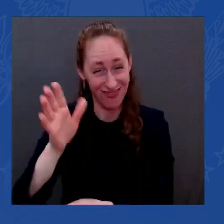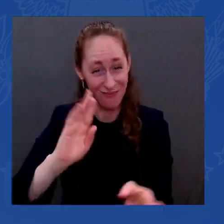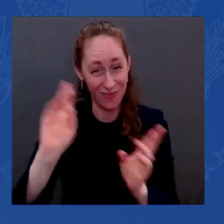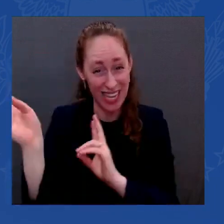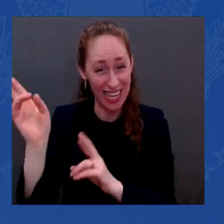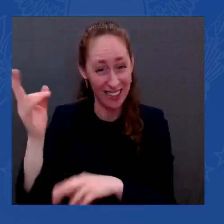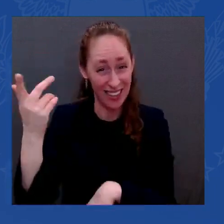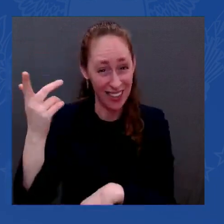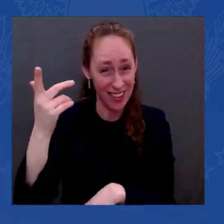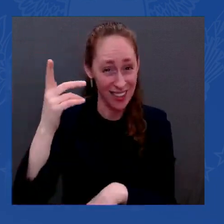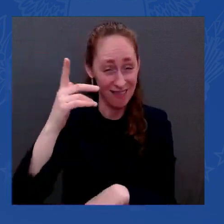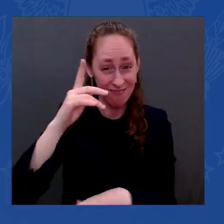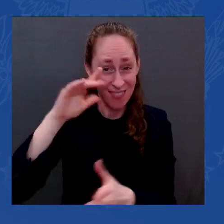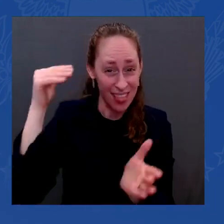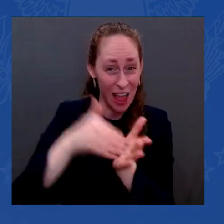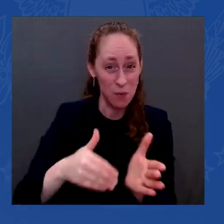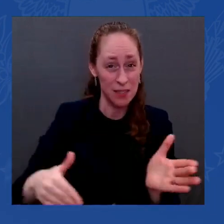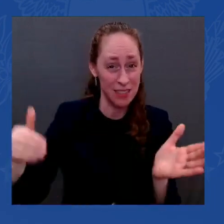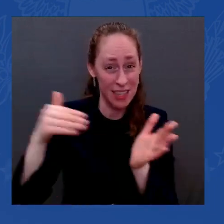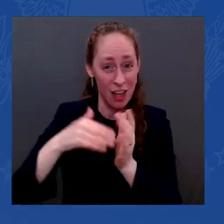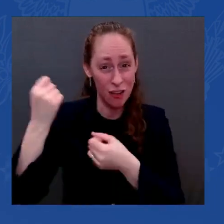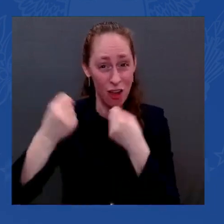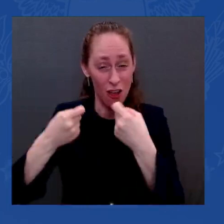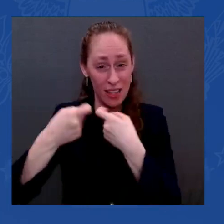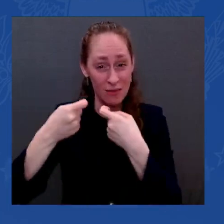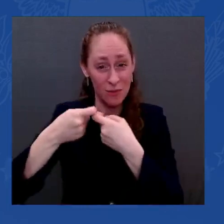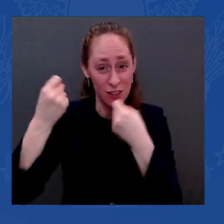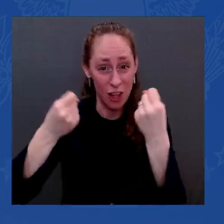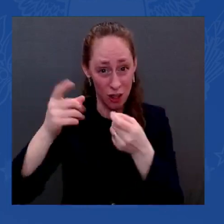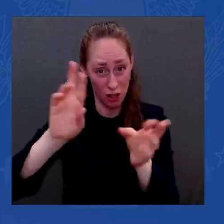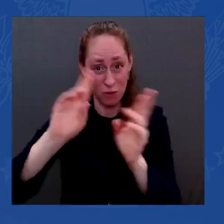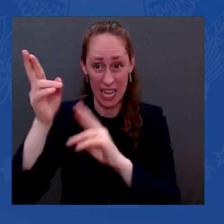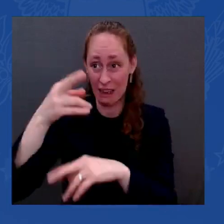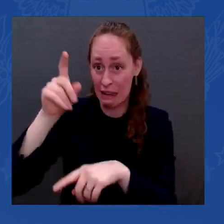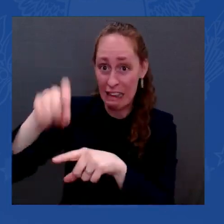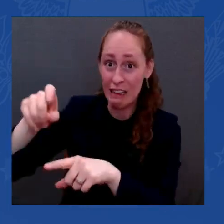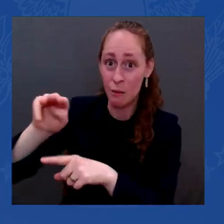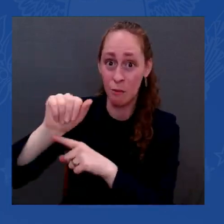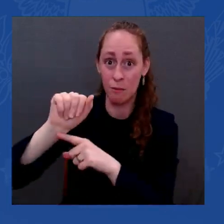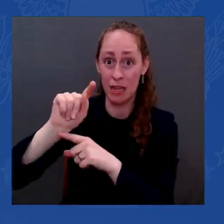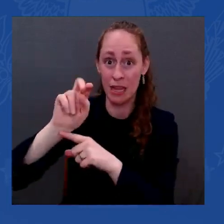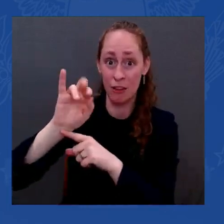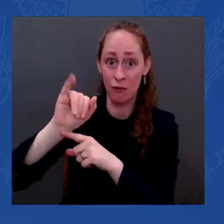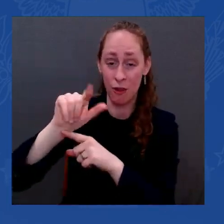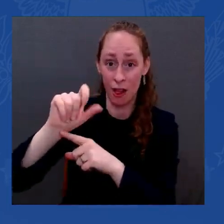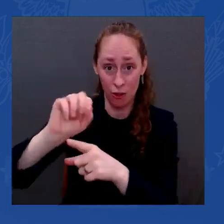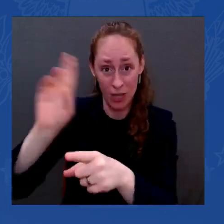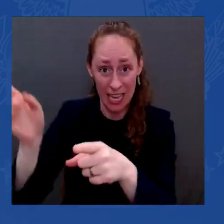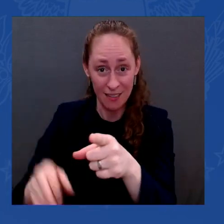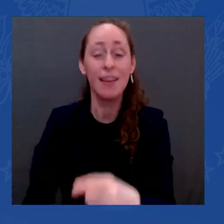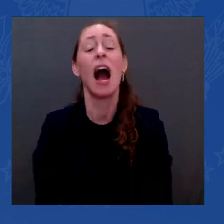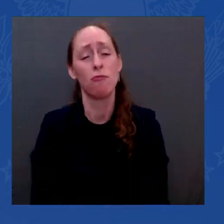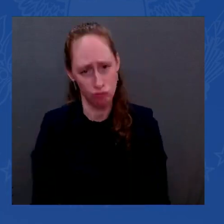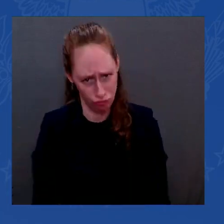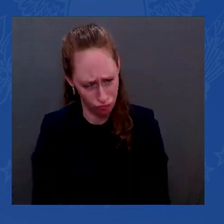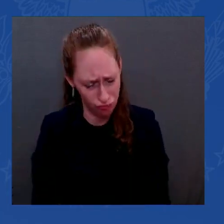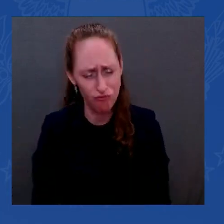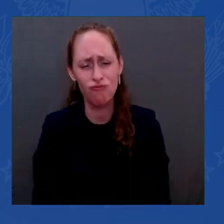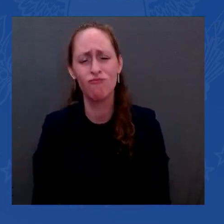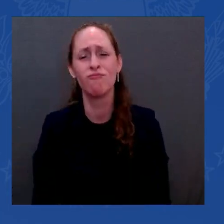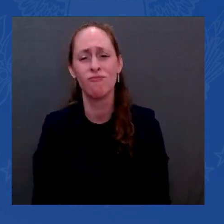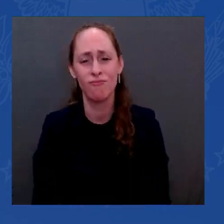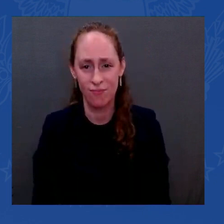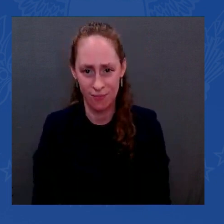per year. Is that right? Mr. That's right, sir. We're — we — we announced a — GM as a foundational customer for a